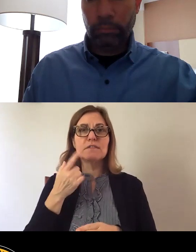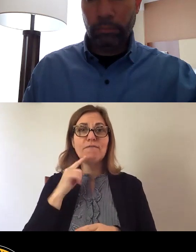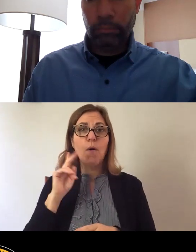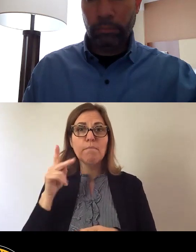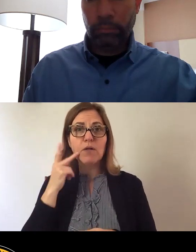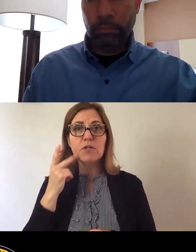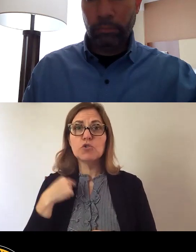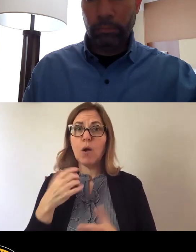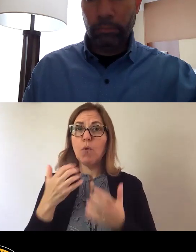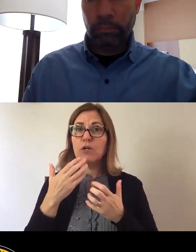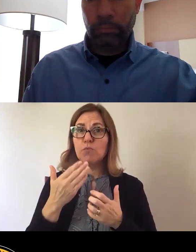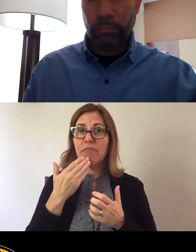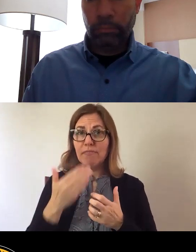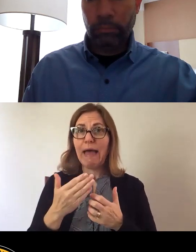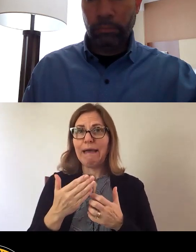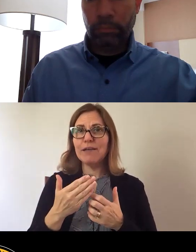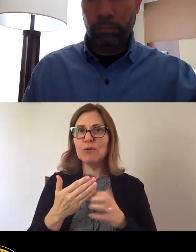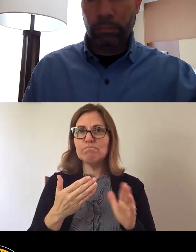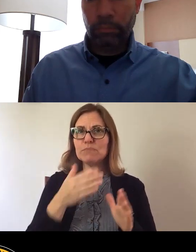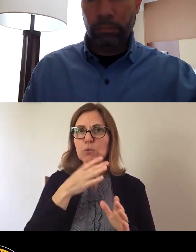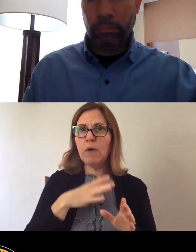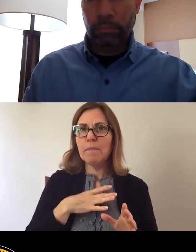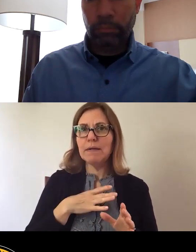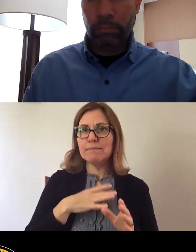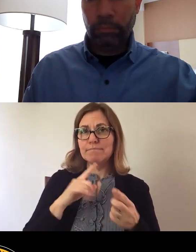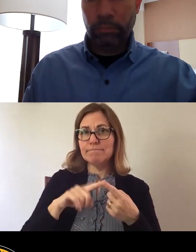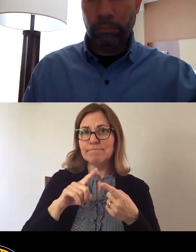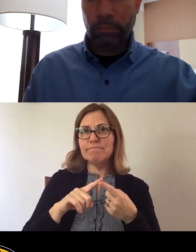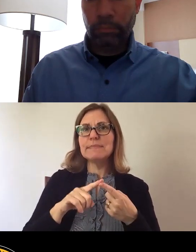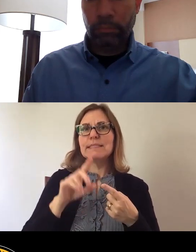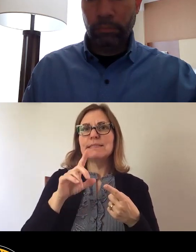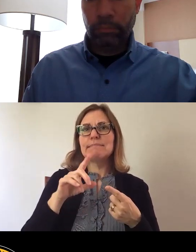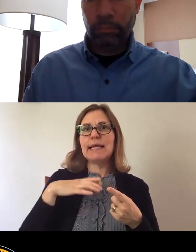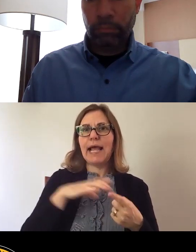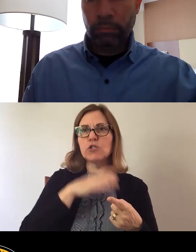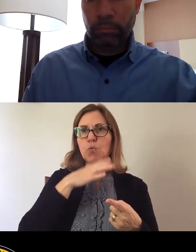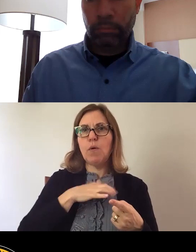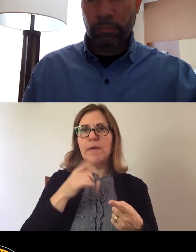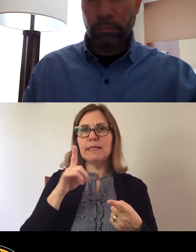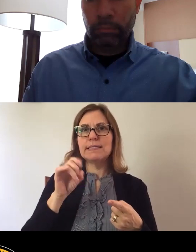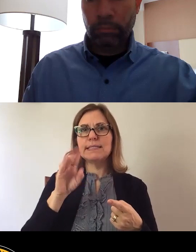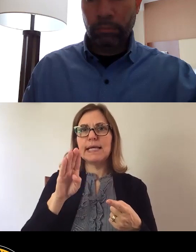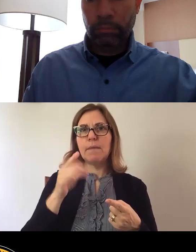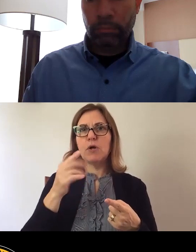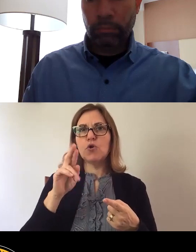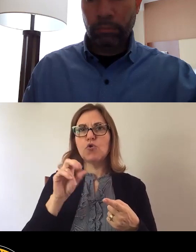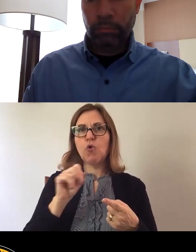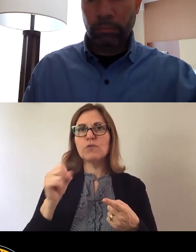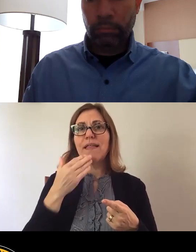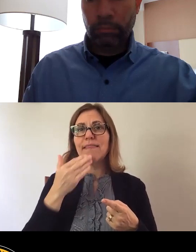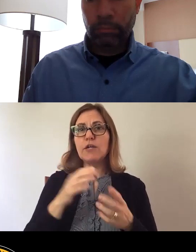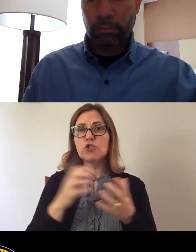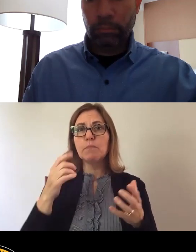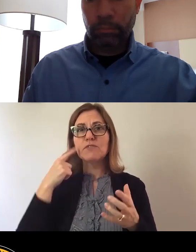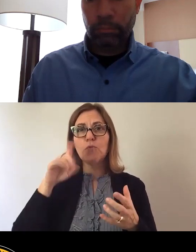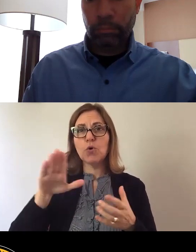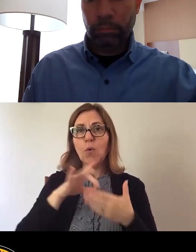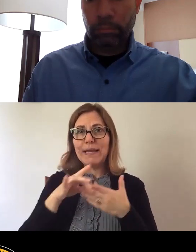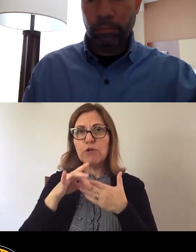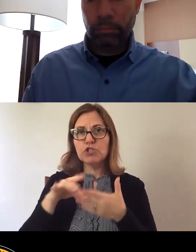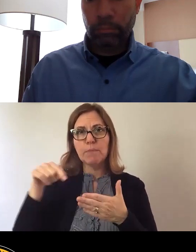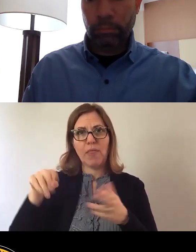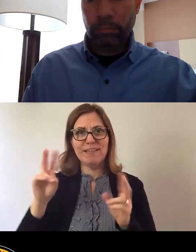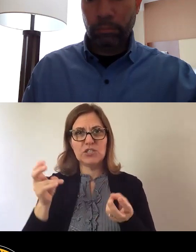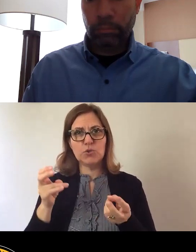two women. The first one would be Councilwoman Deb Gross. Thank you so much for your leadership on this issue. You